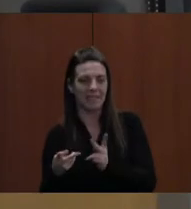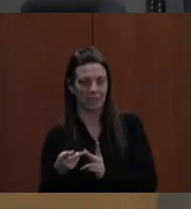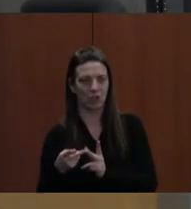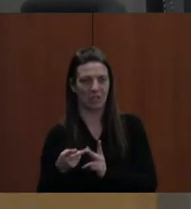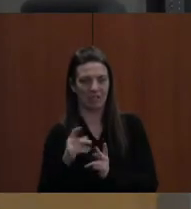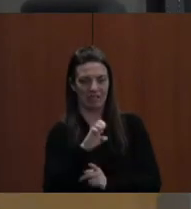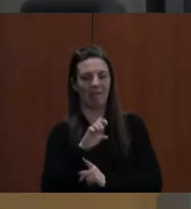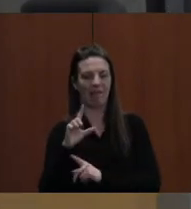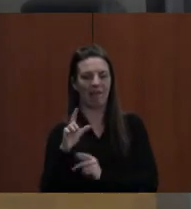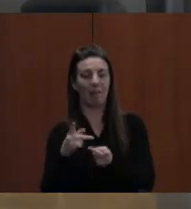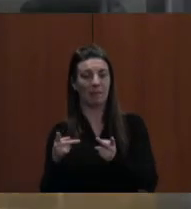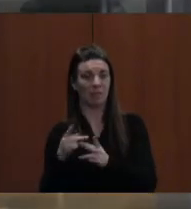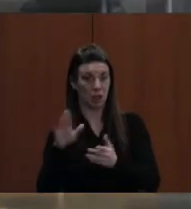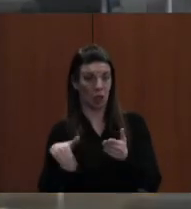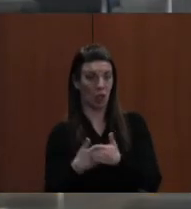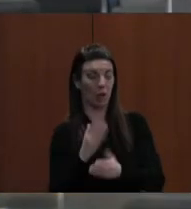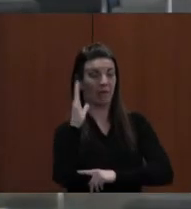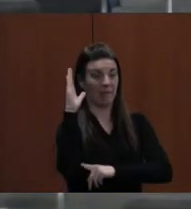ALL THOSE IN FAVOR?